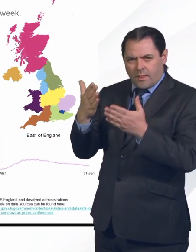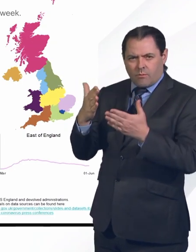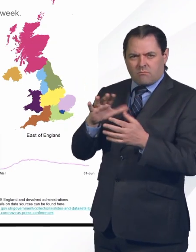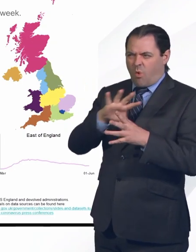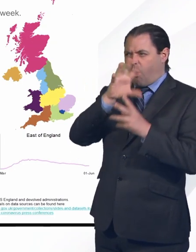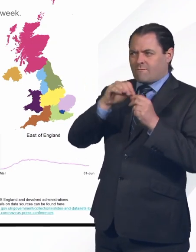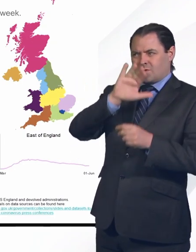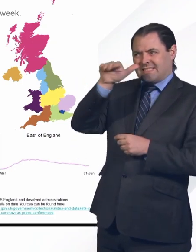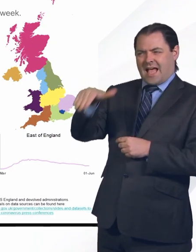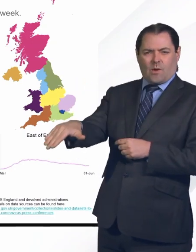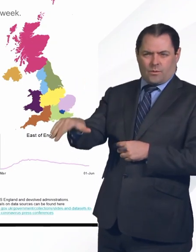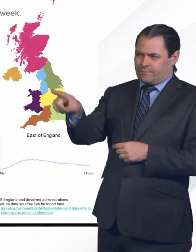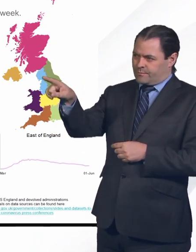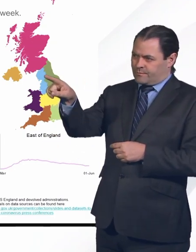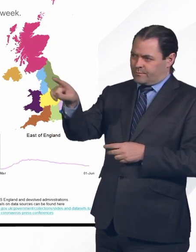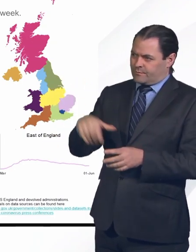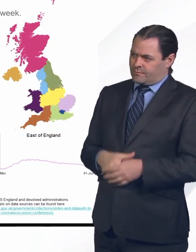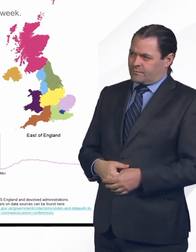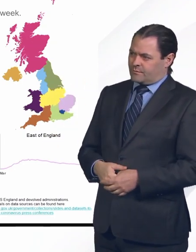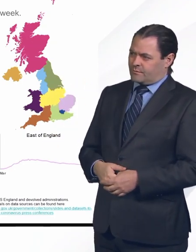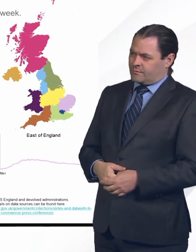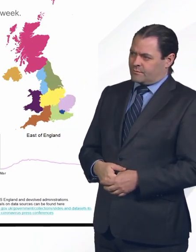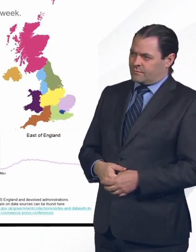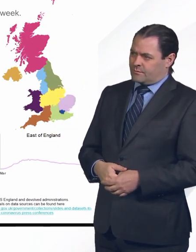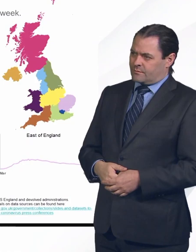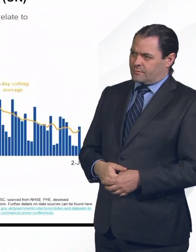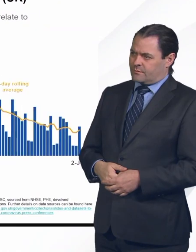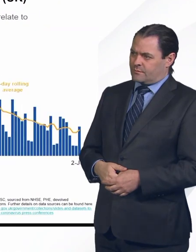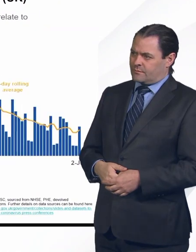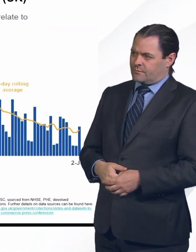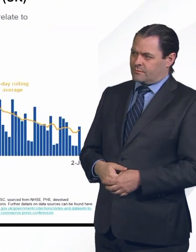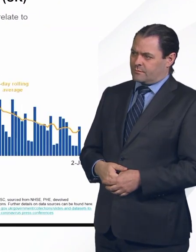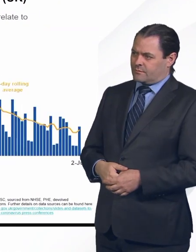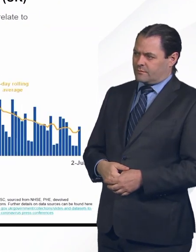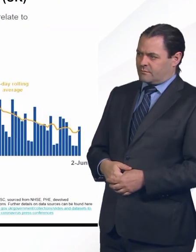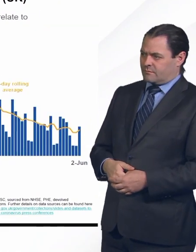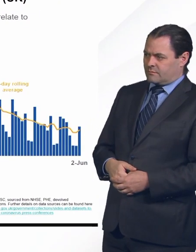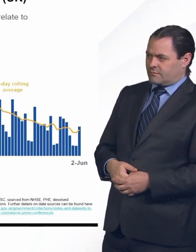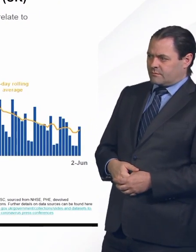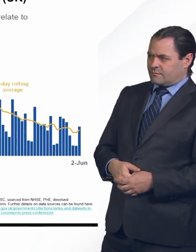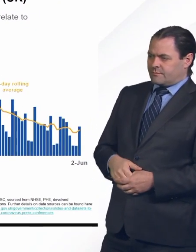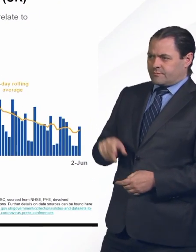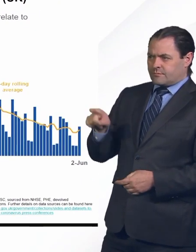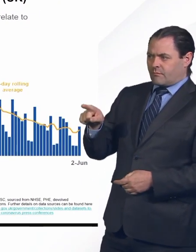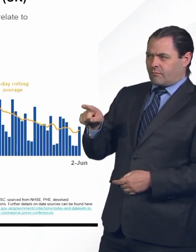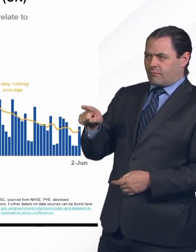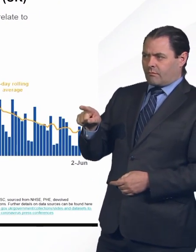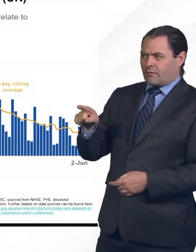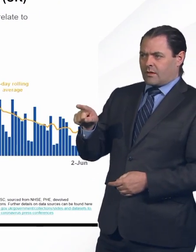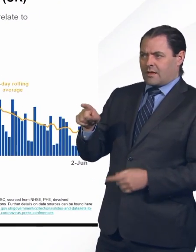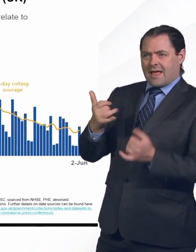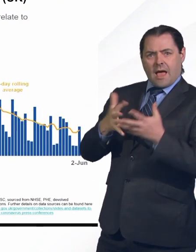overriding trend, as you can see, is downwards. The next slide is the number of